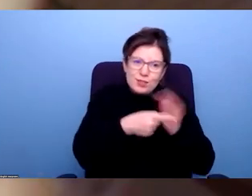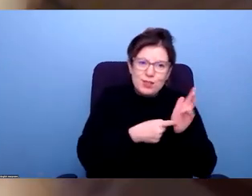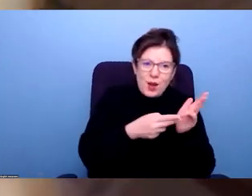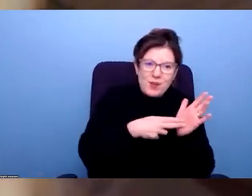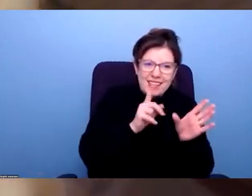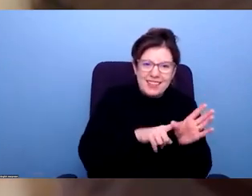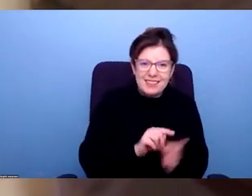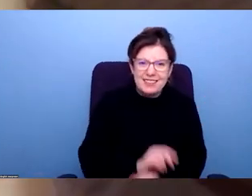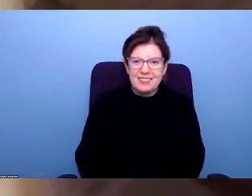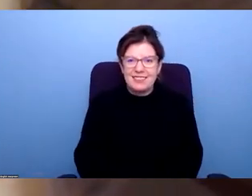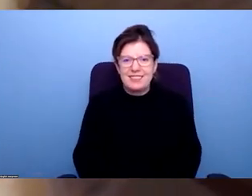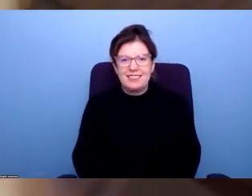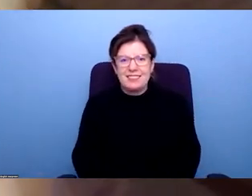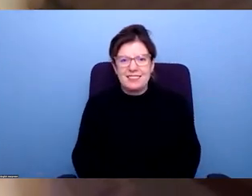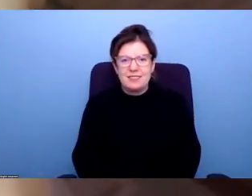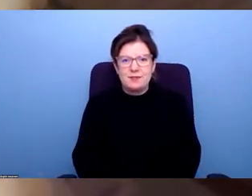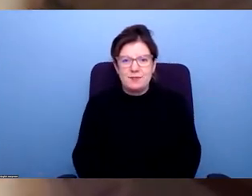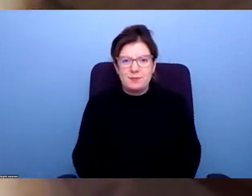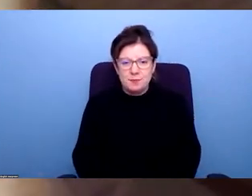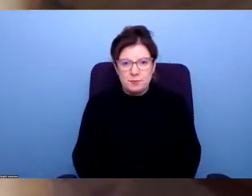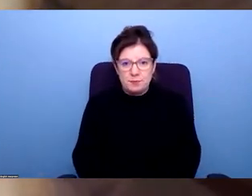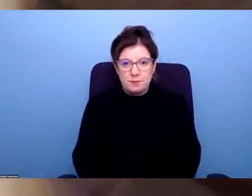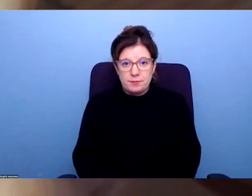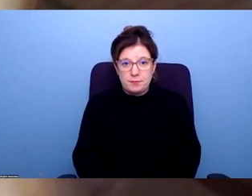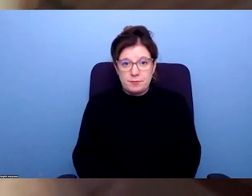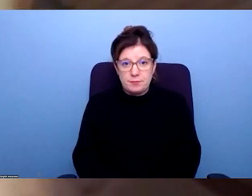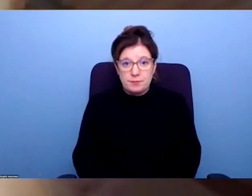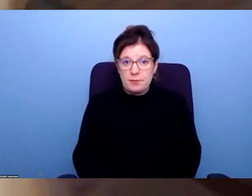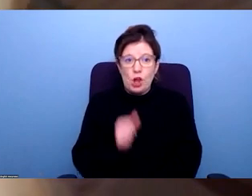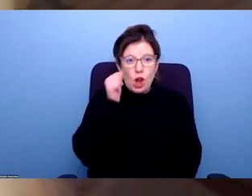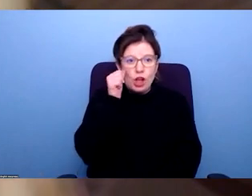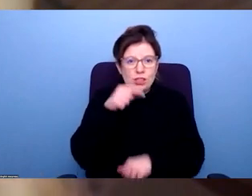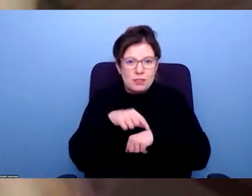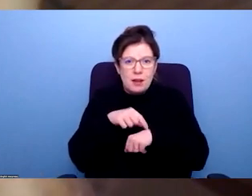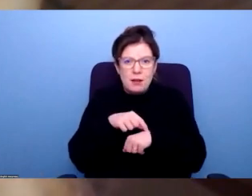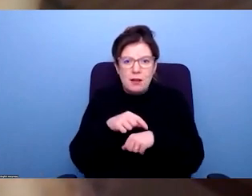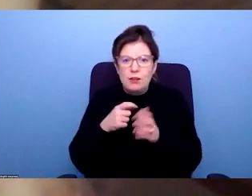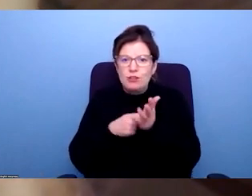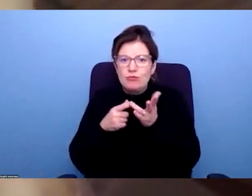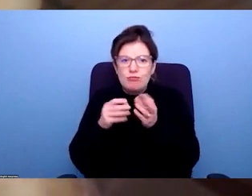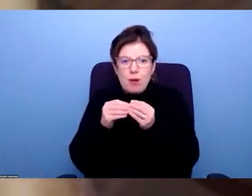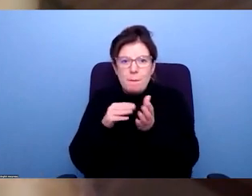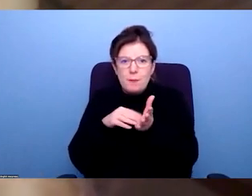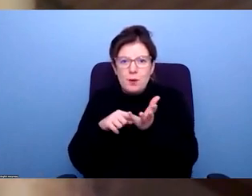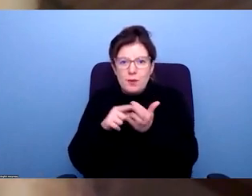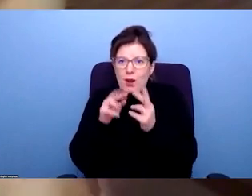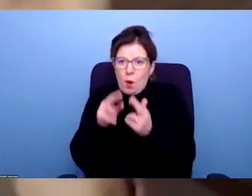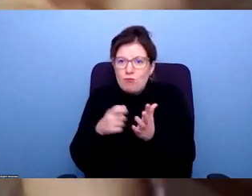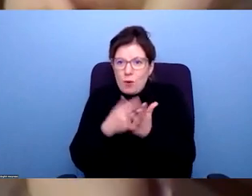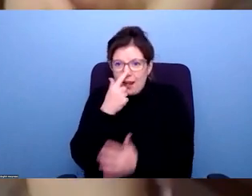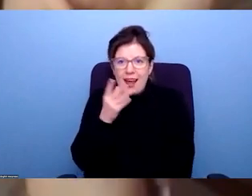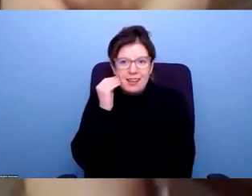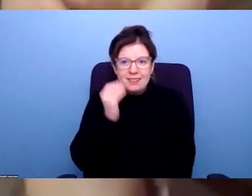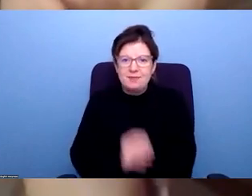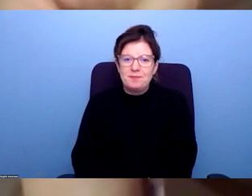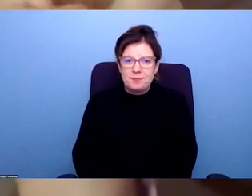Okay, really quickly, then I'm conscious of the time to, if you go mute, Rob, and then hopefully, Rony, you can hear me. Just